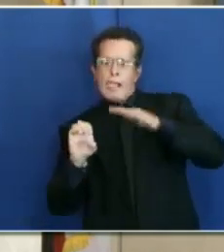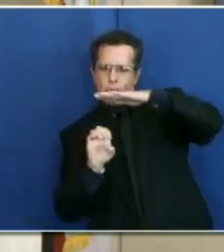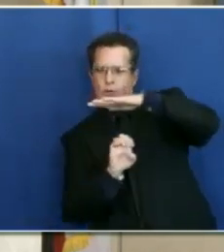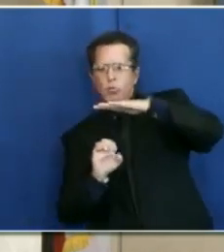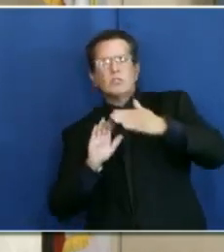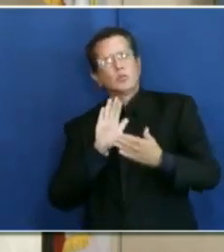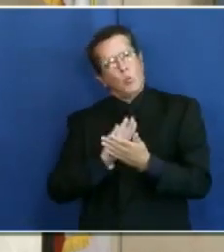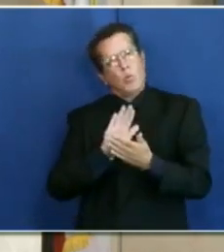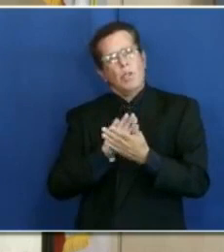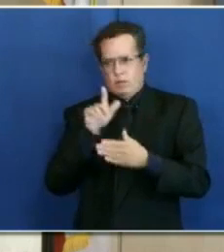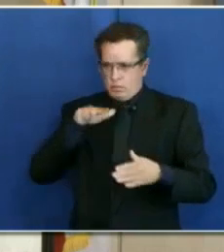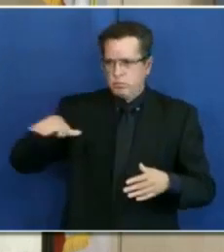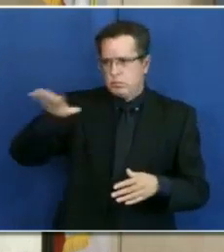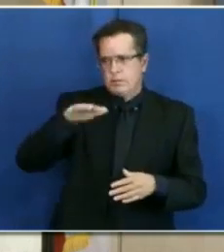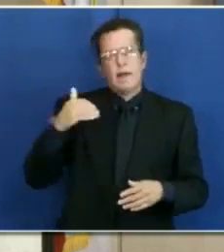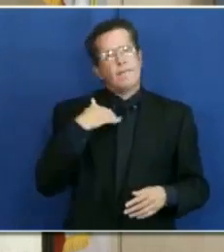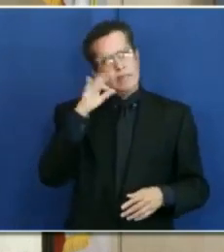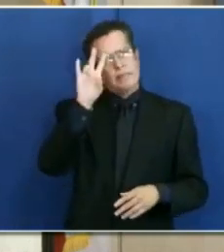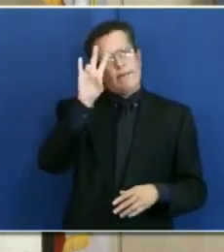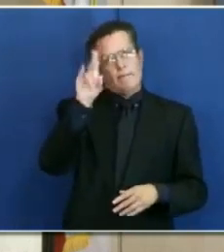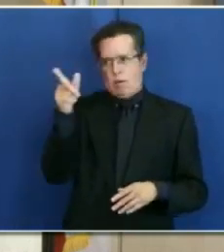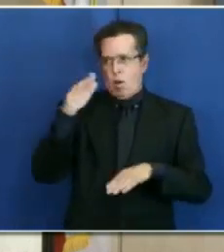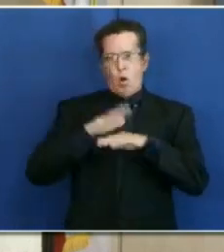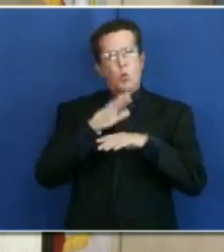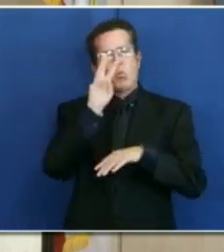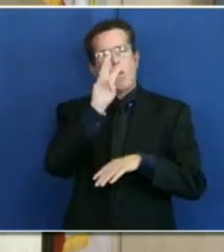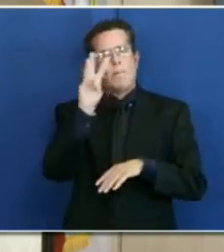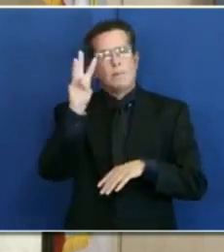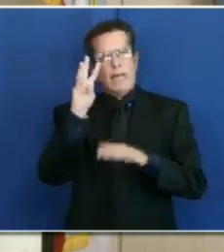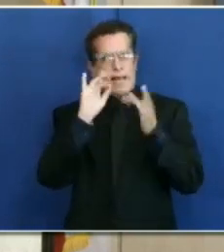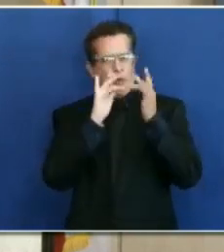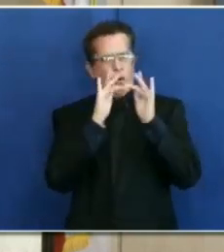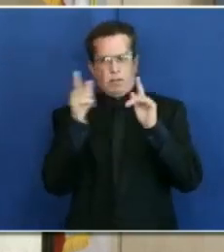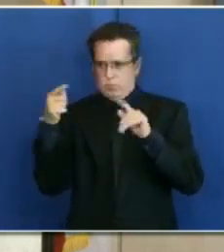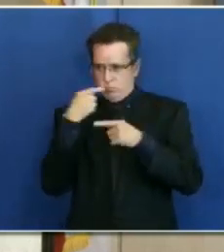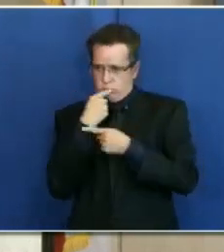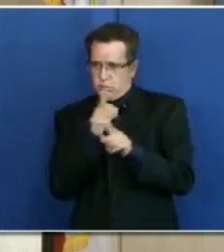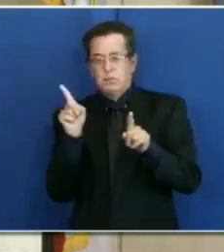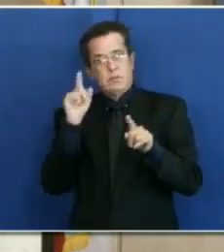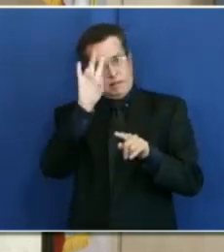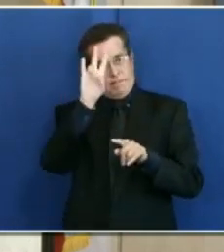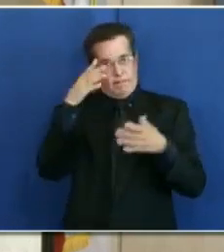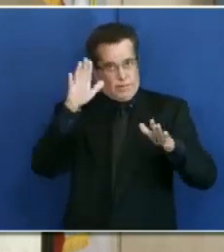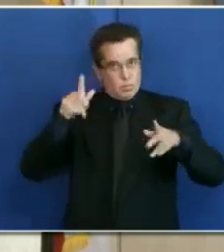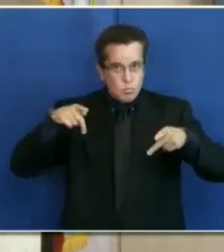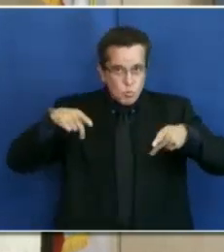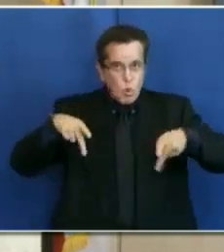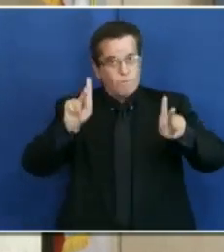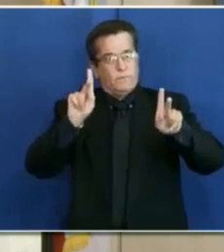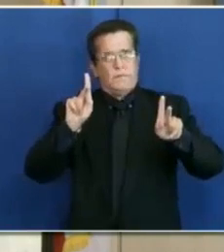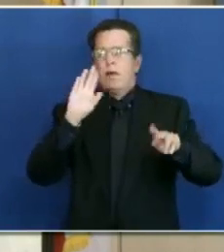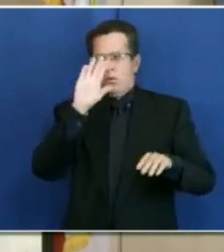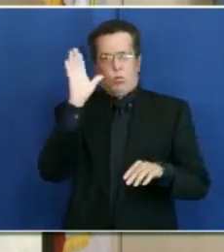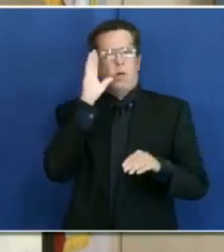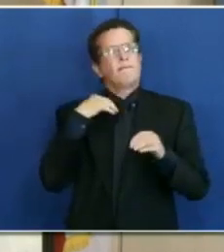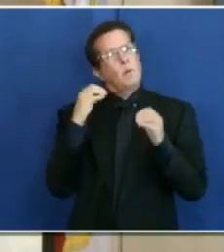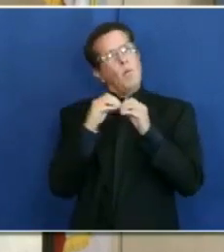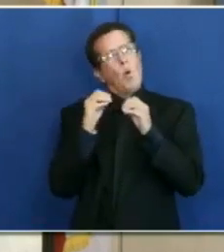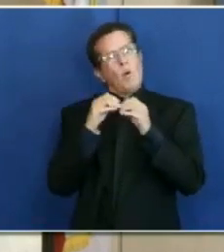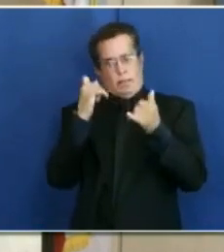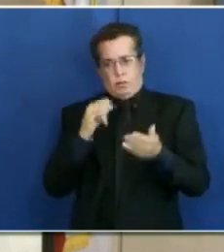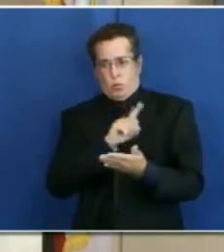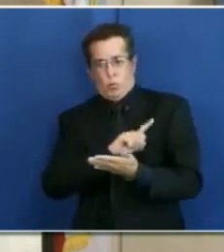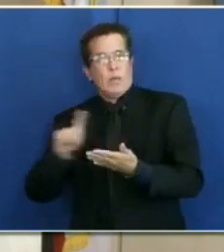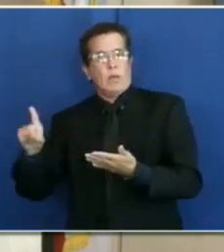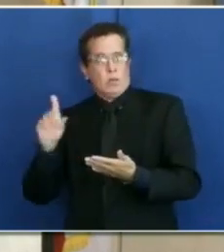the website. Are those the first seven that have been approved, and are we expecting more to come this week? Okay,